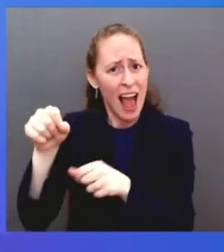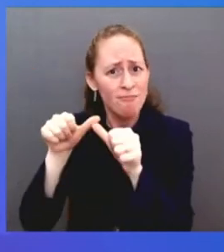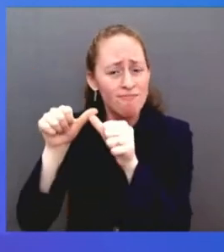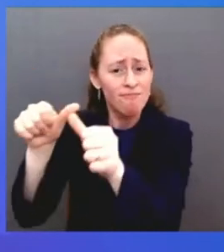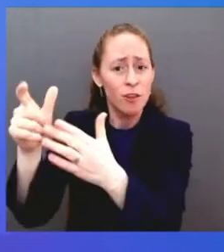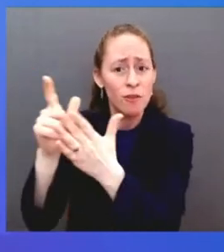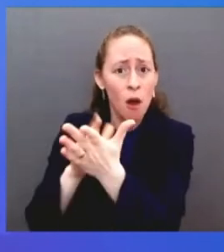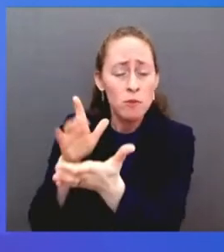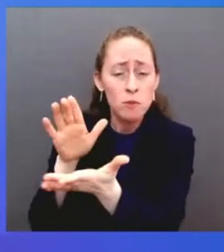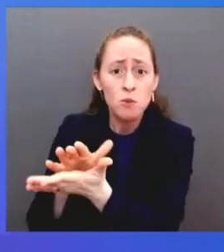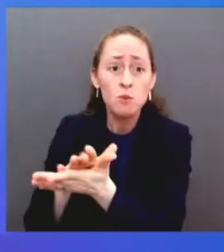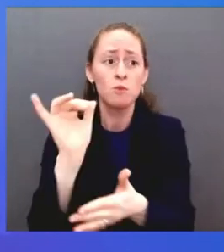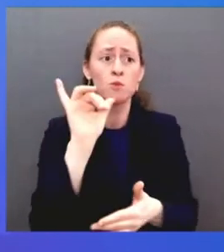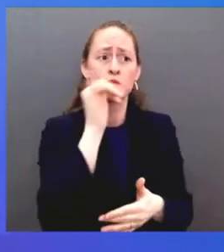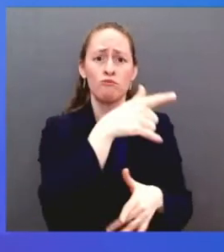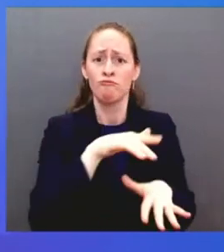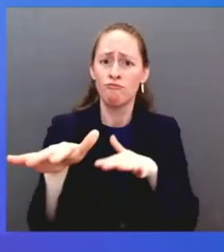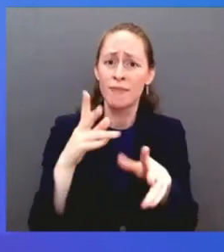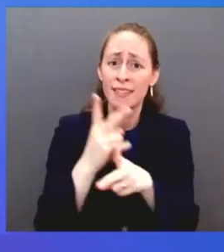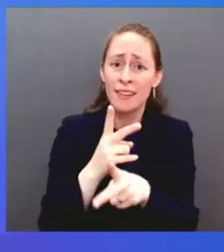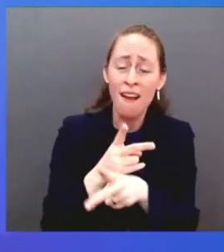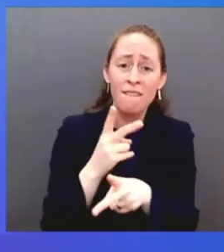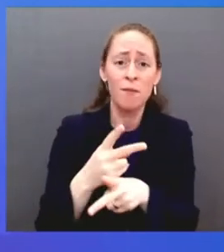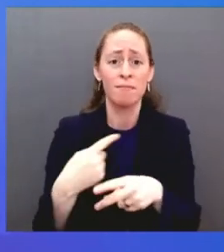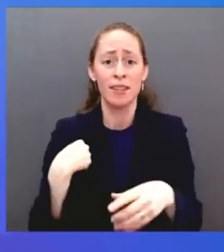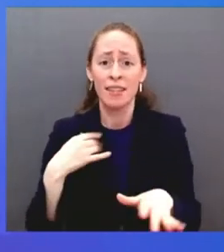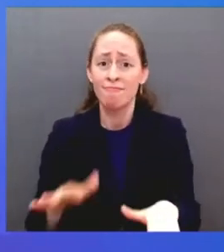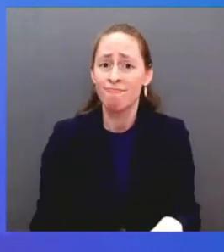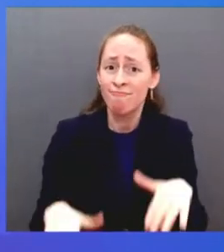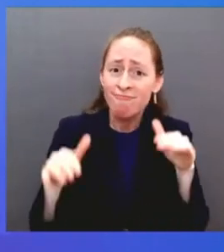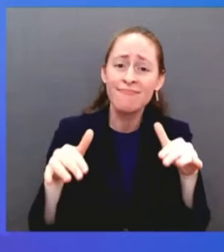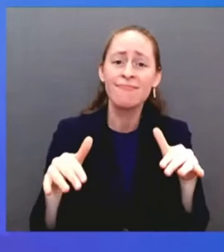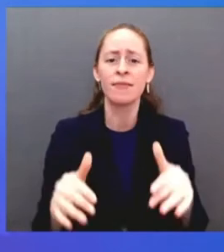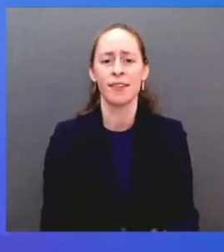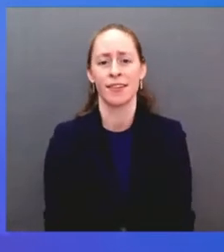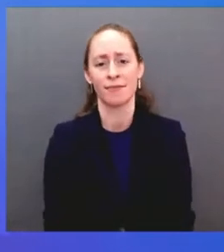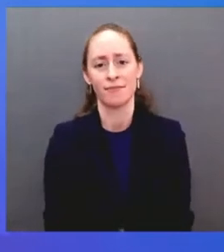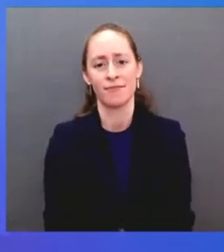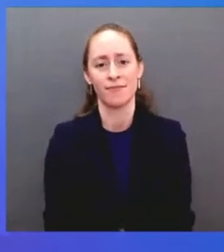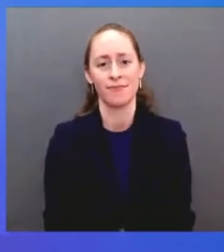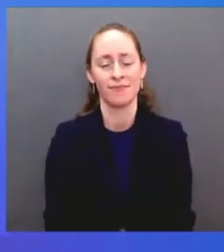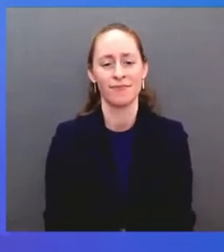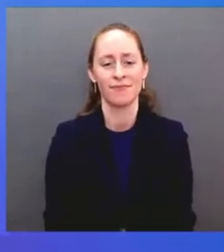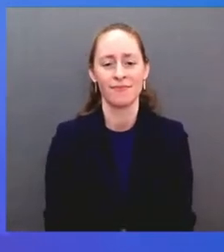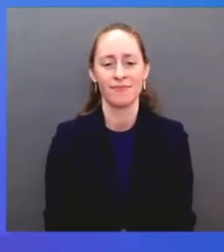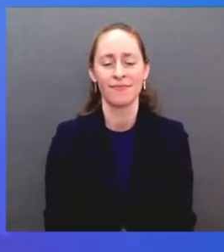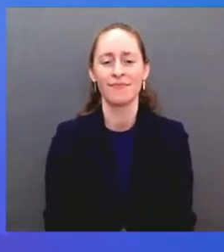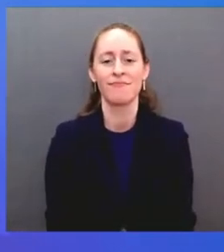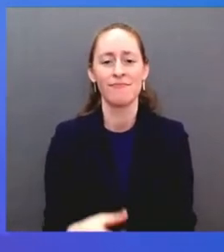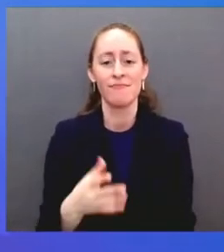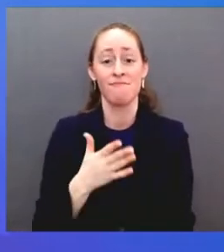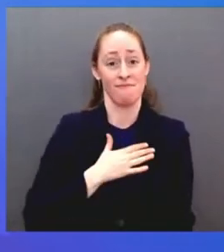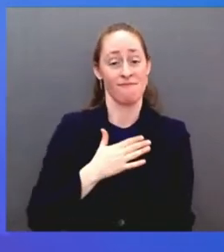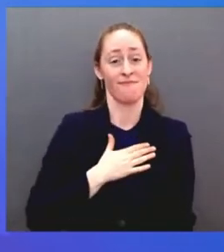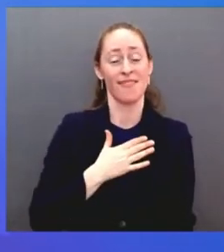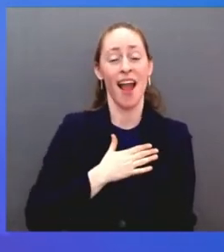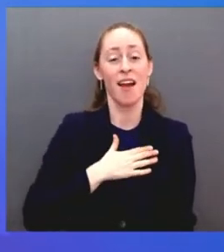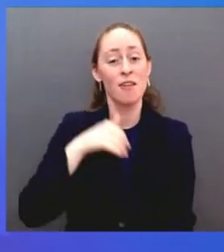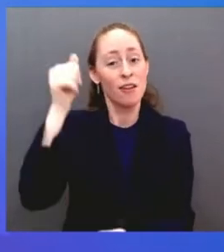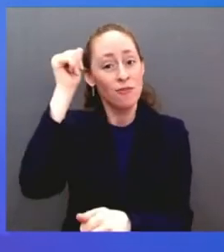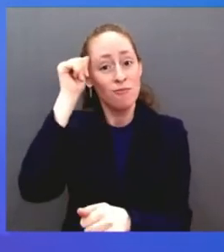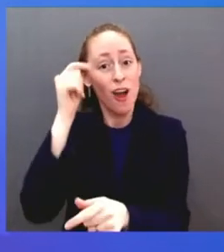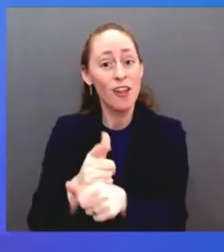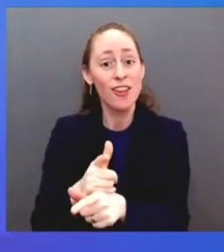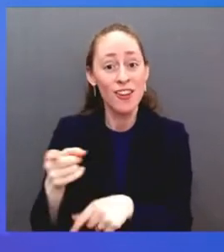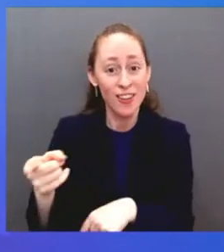sibling, my brother Ketaj, came along half a decade later, and I am so proud of all that